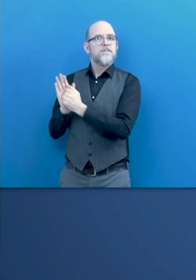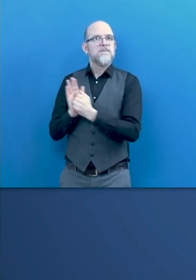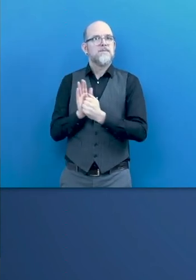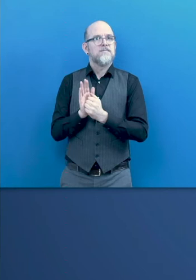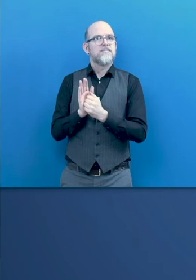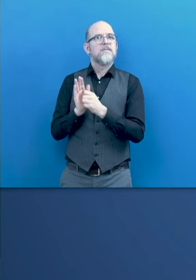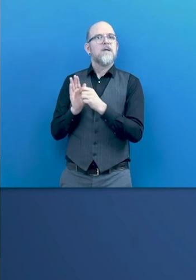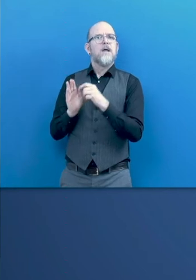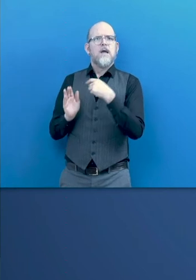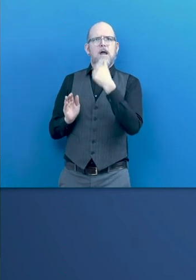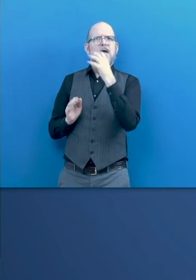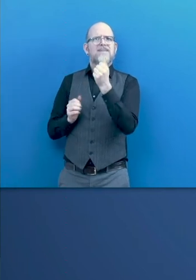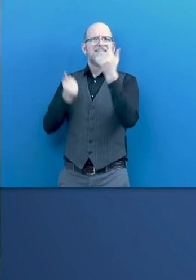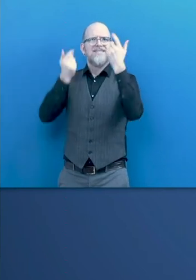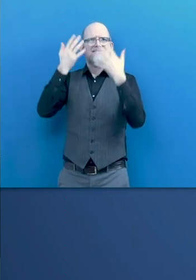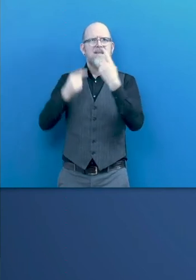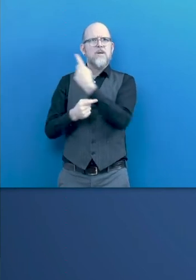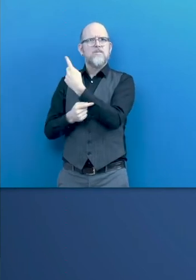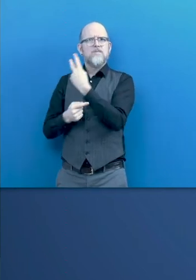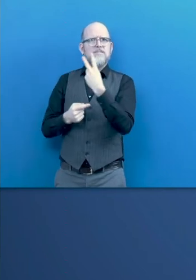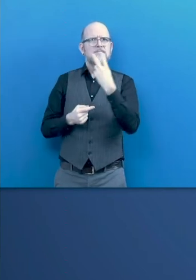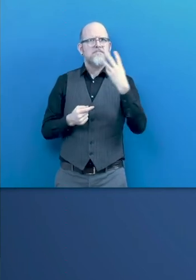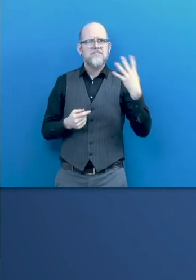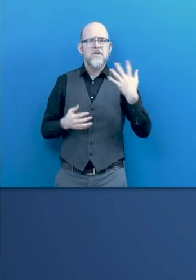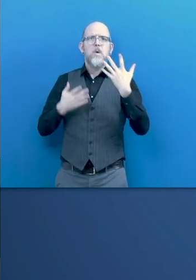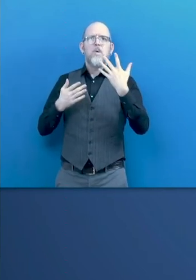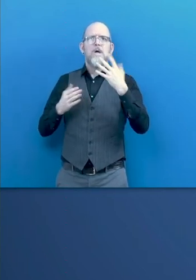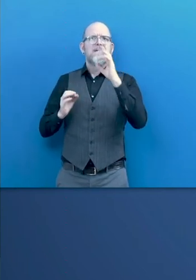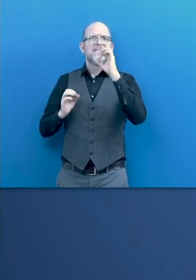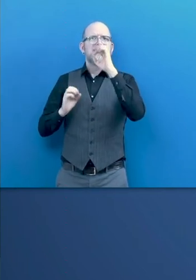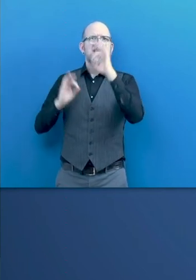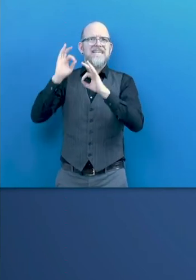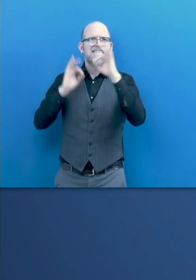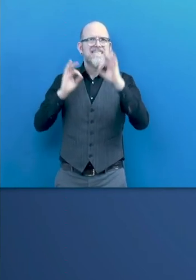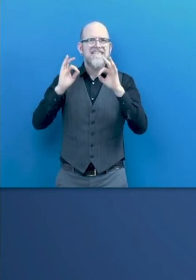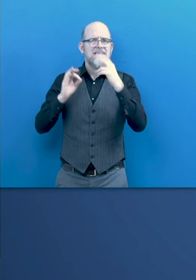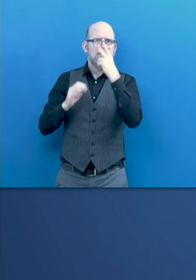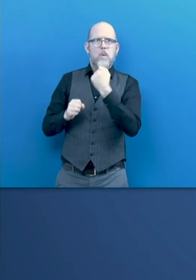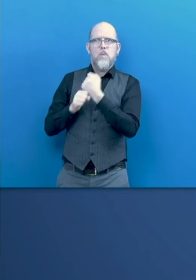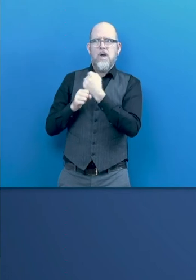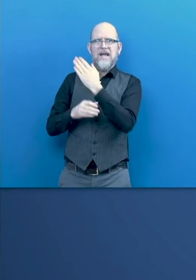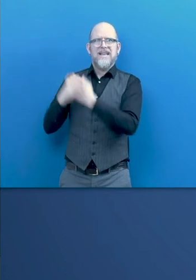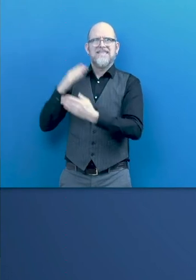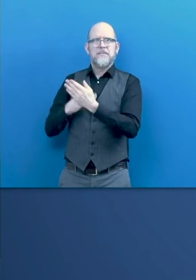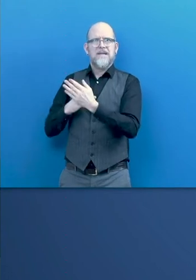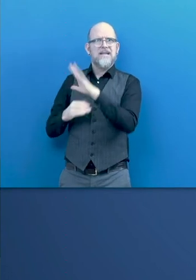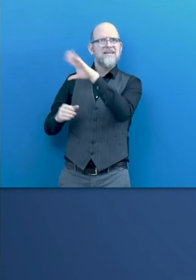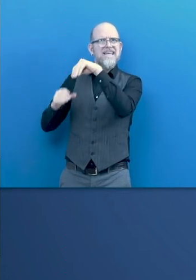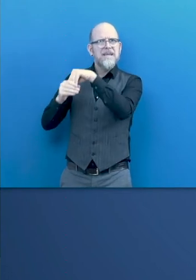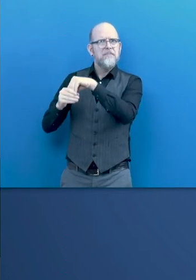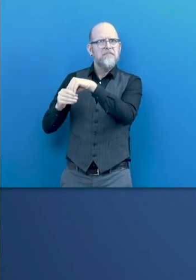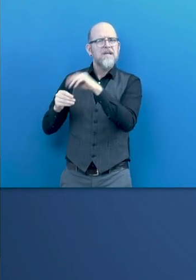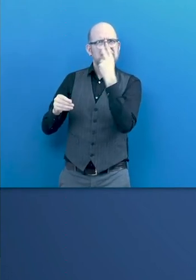about the current work situation of people with disabilities, and then we dive into the